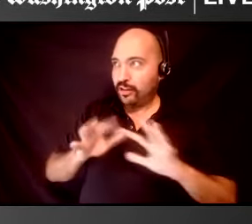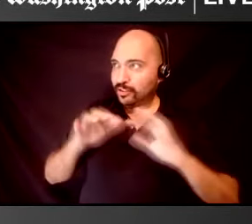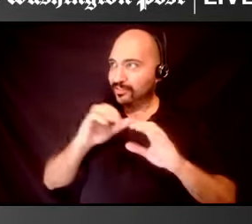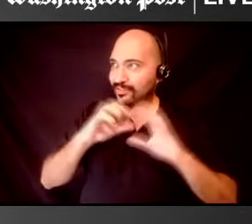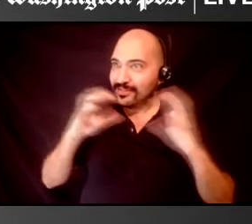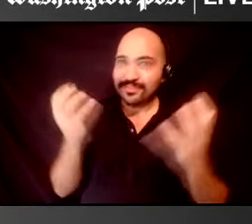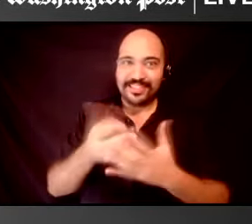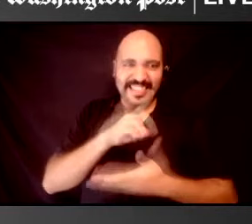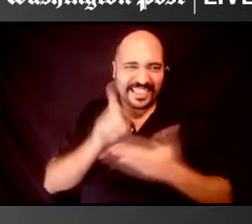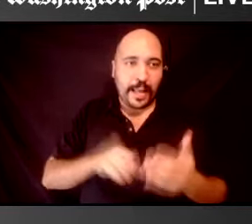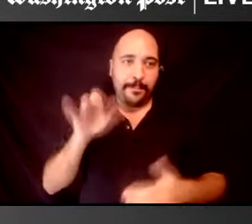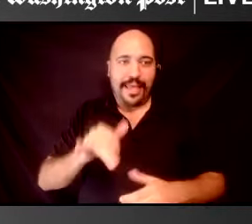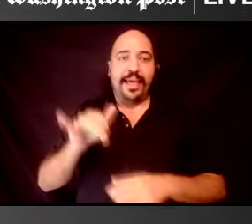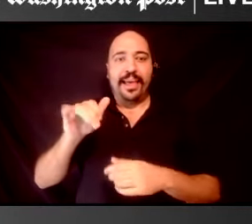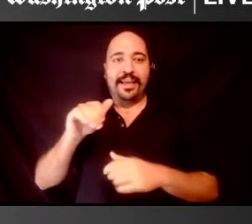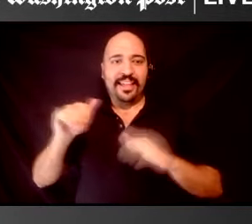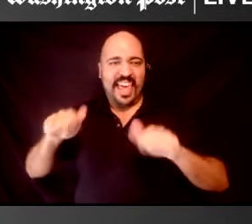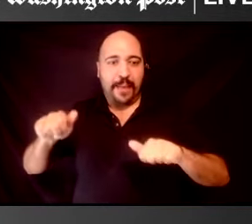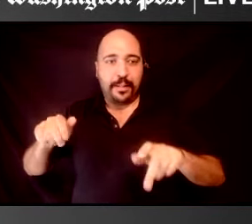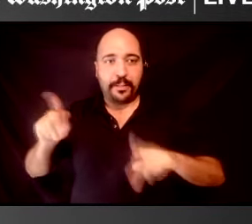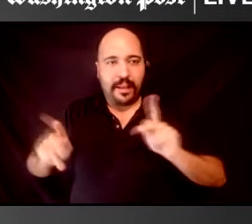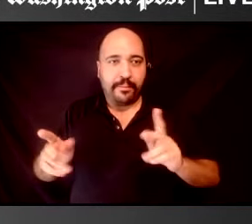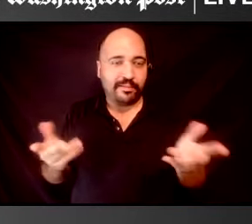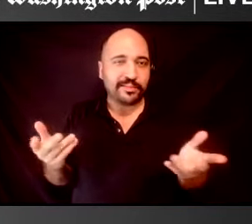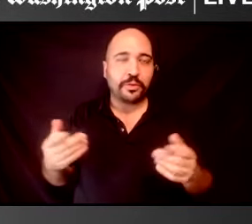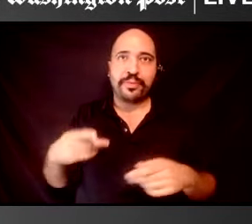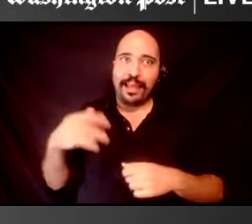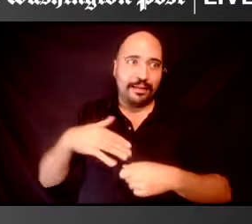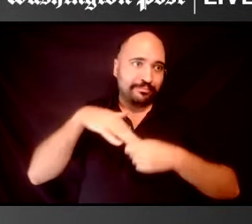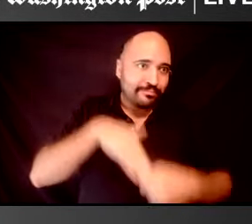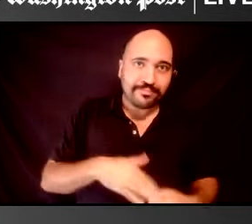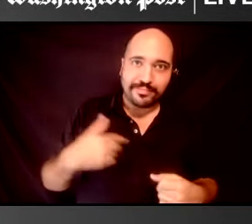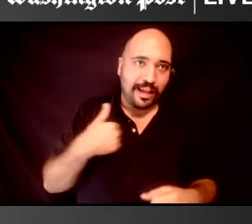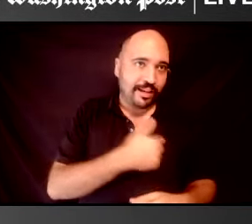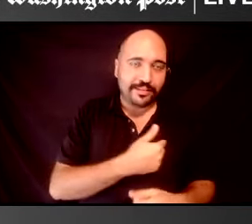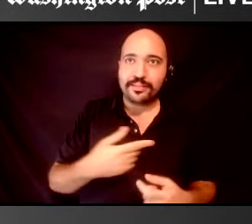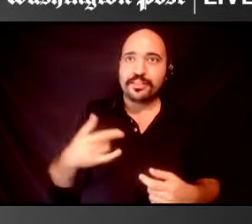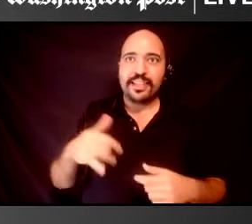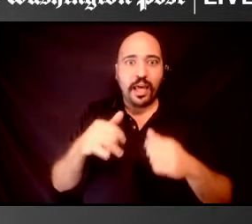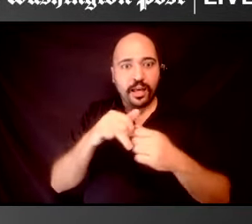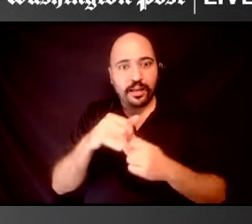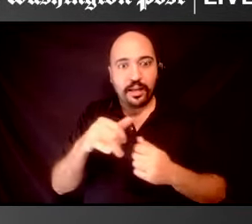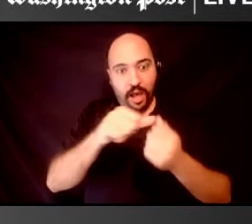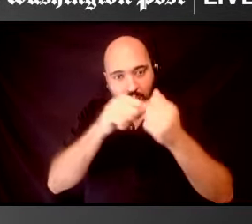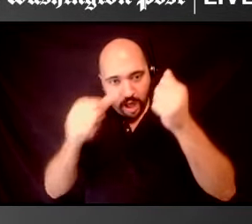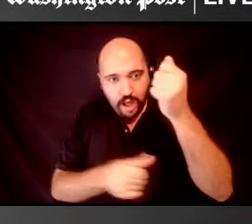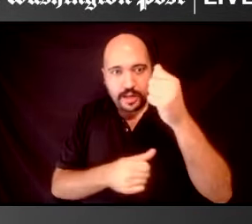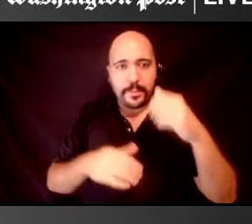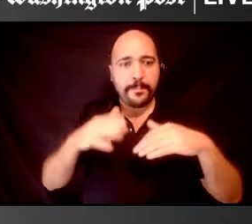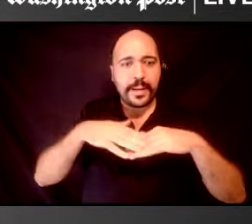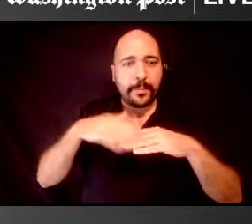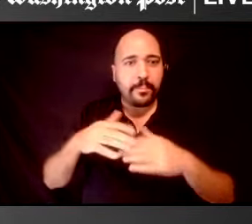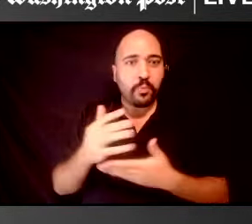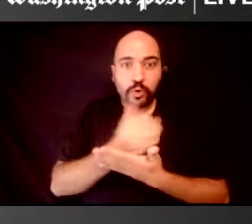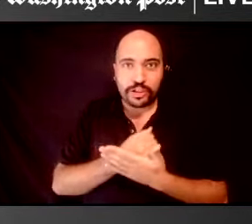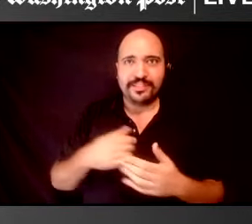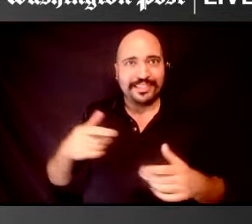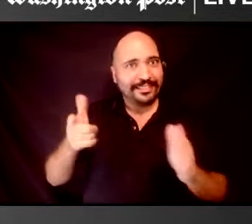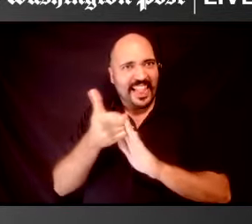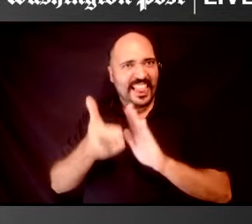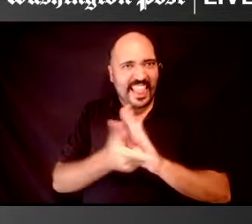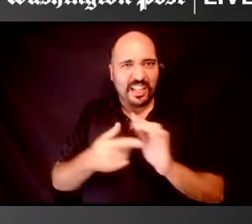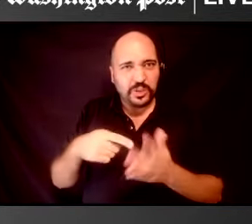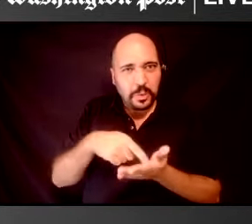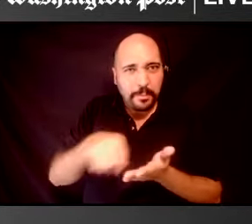You can see that through things like sub-minimum wages. It's legal in this country to pay disabled people less than minimum wage.